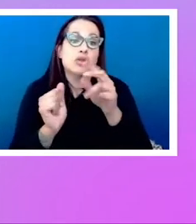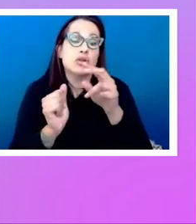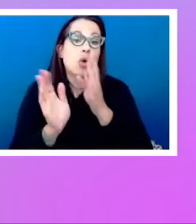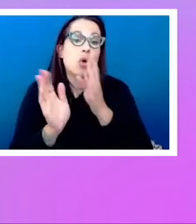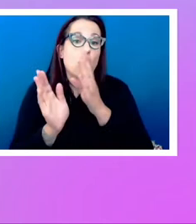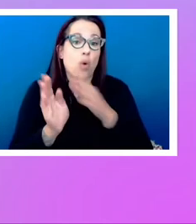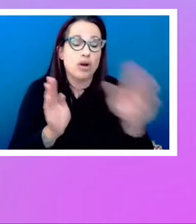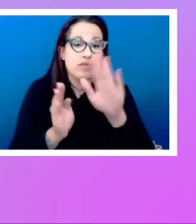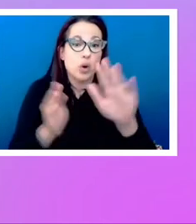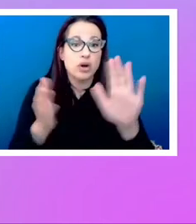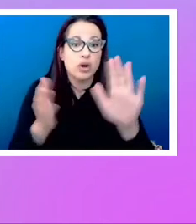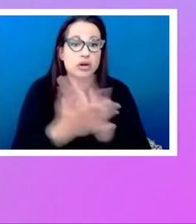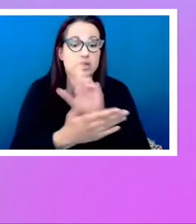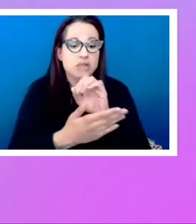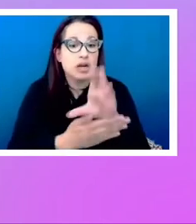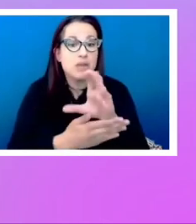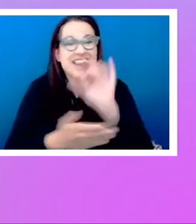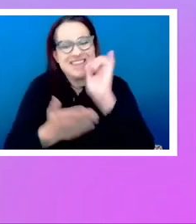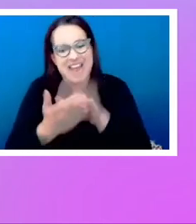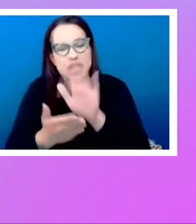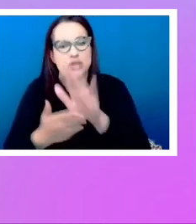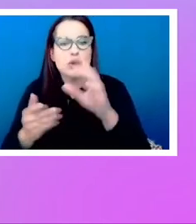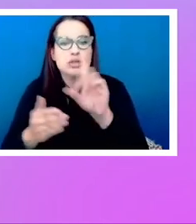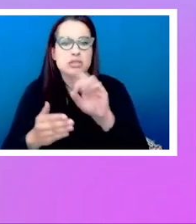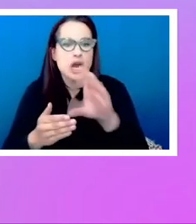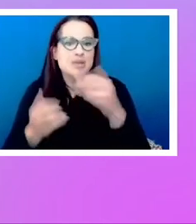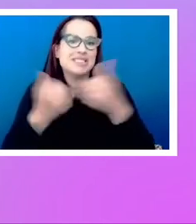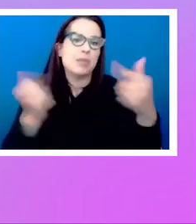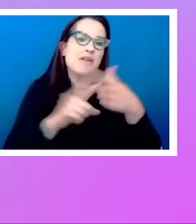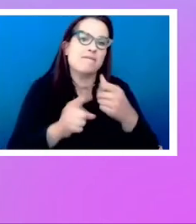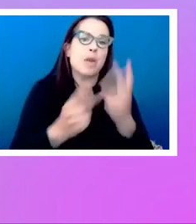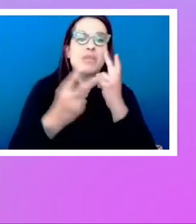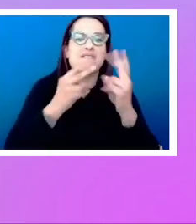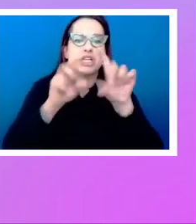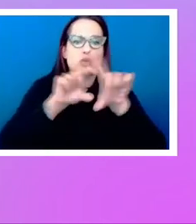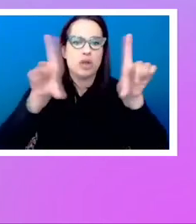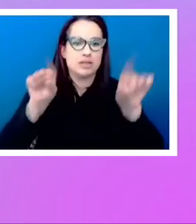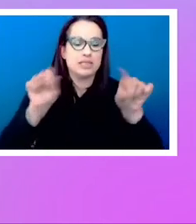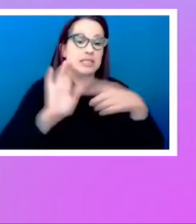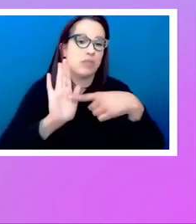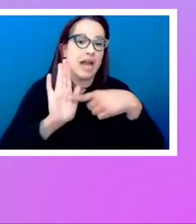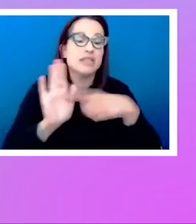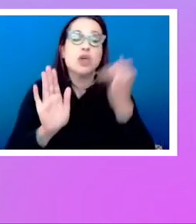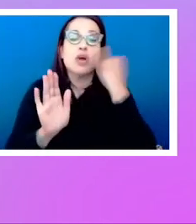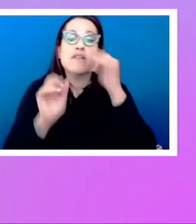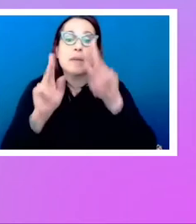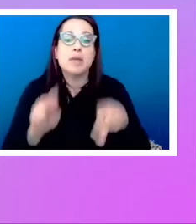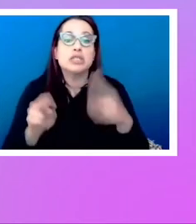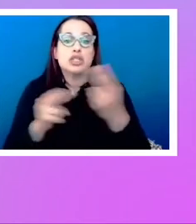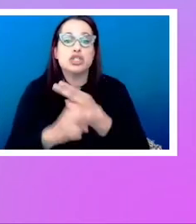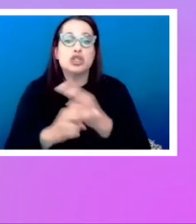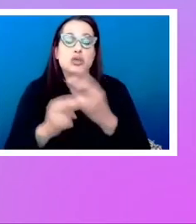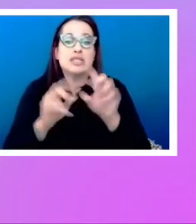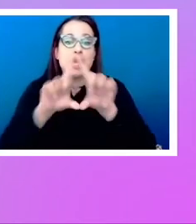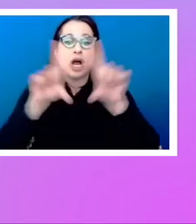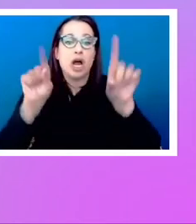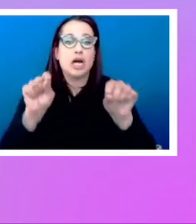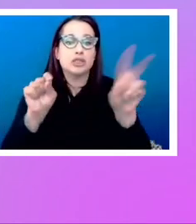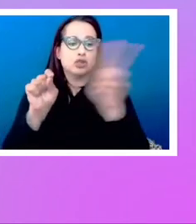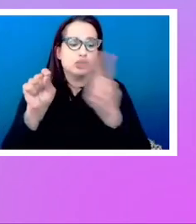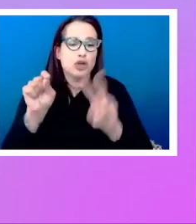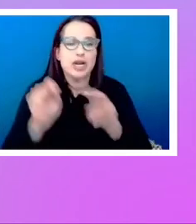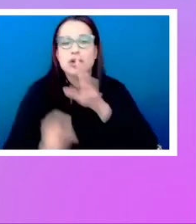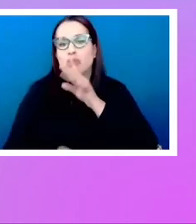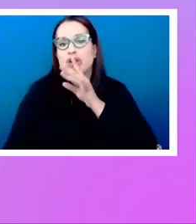it's got nothing to do with a visual display. So if someone is just using a screen reader and having the things read out, if you're just taking